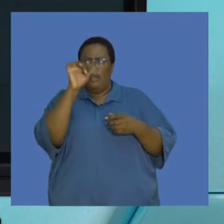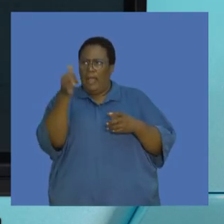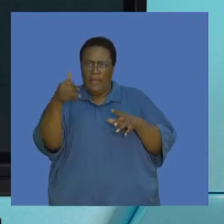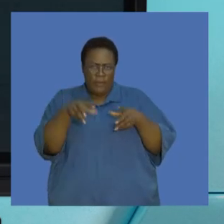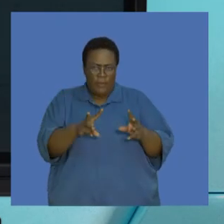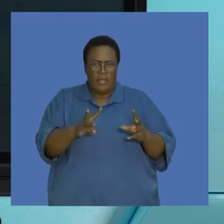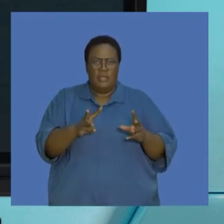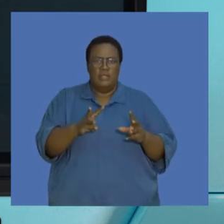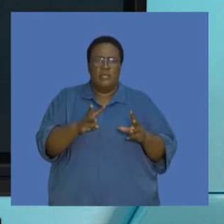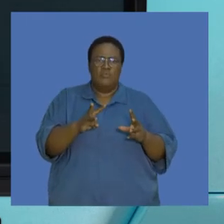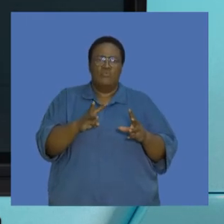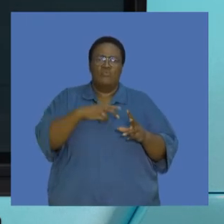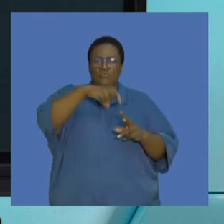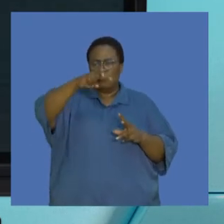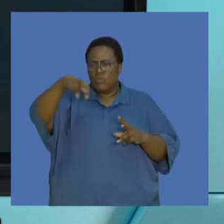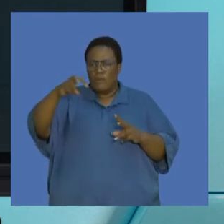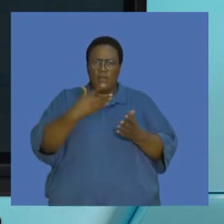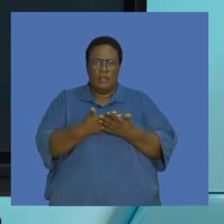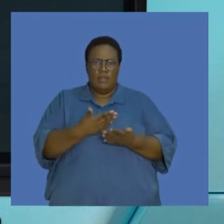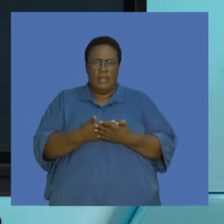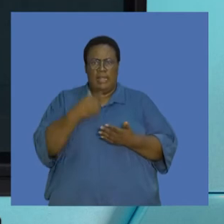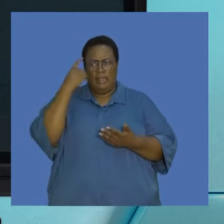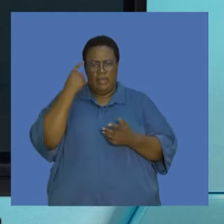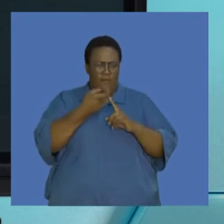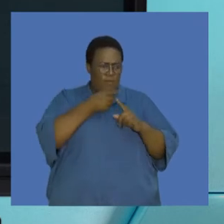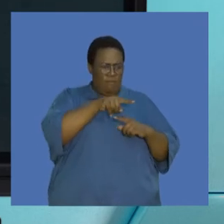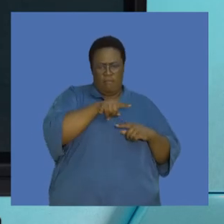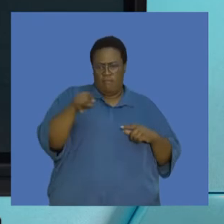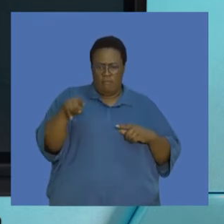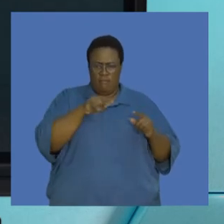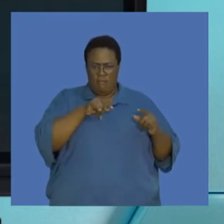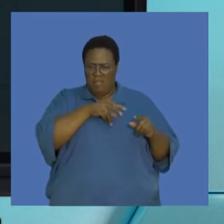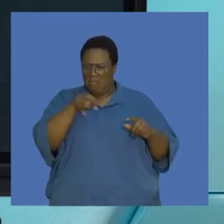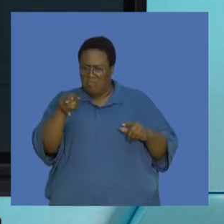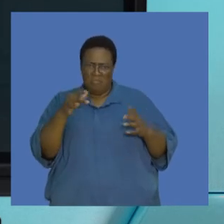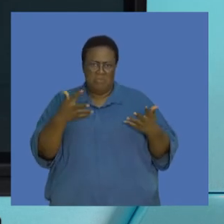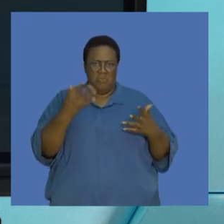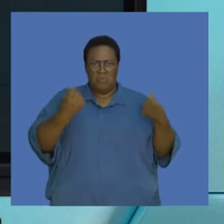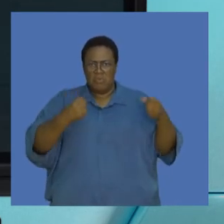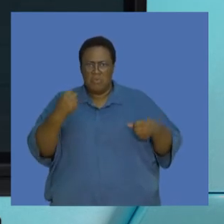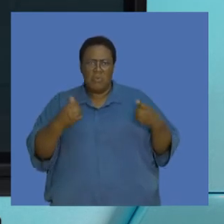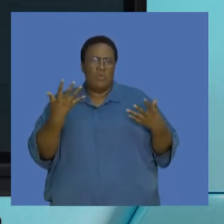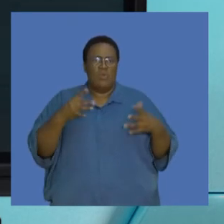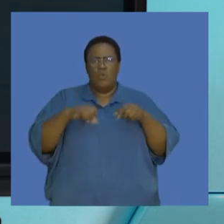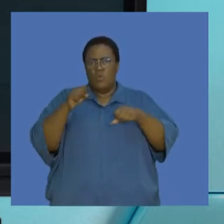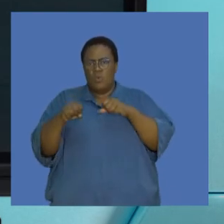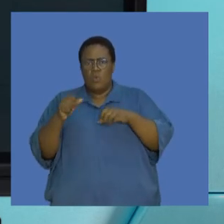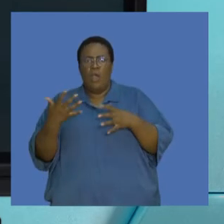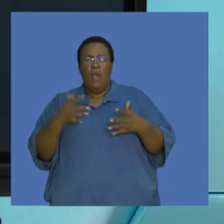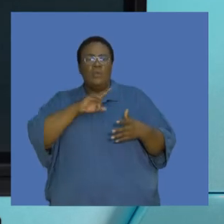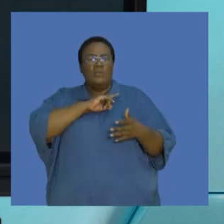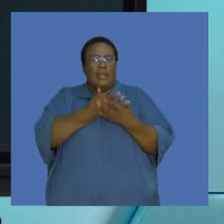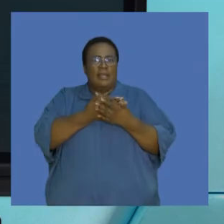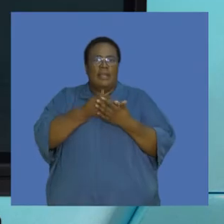we're obviously thinking about the emissions that we have from our movements from one point to another in terms of reducing our